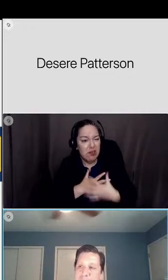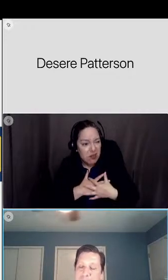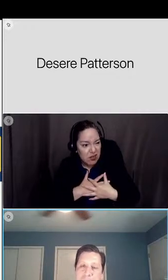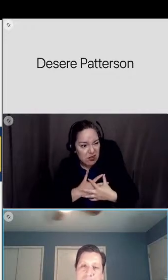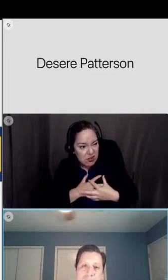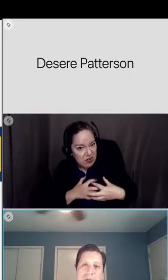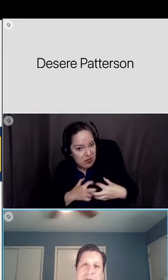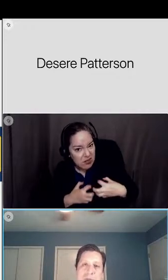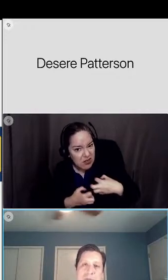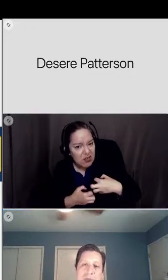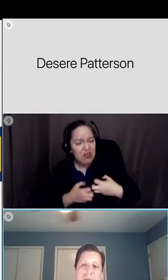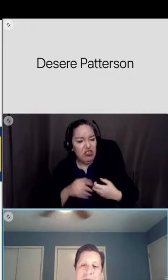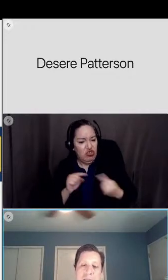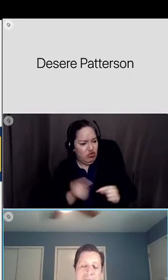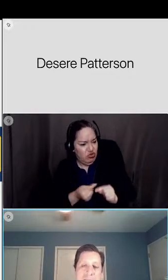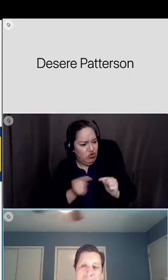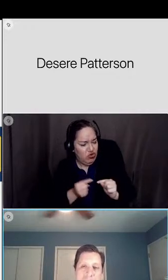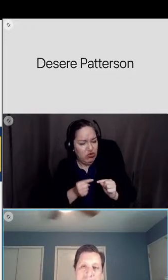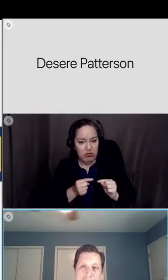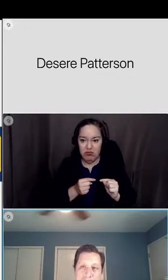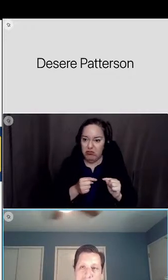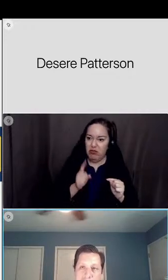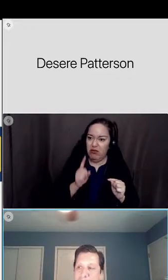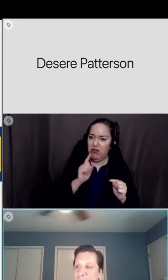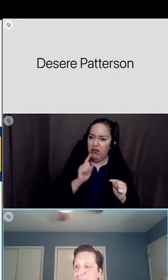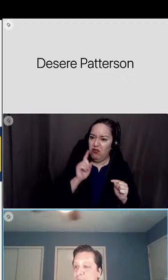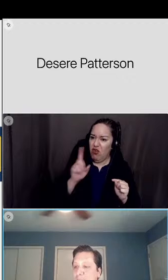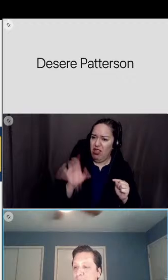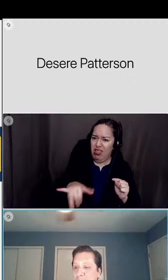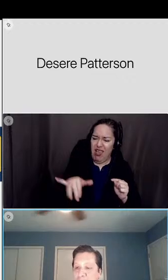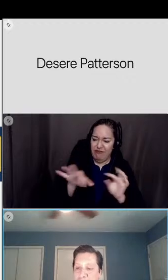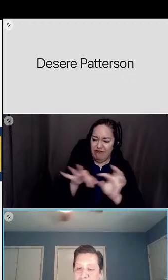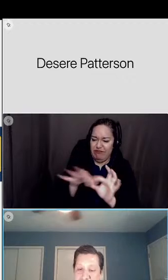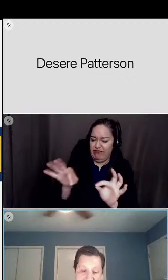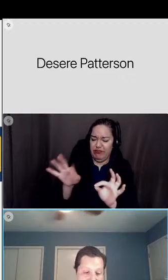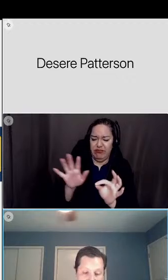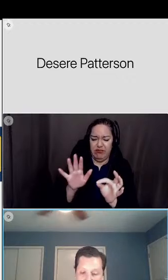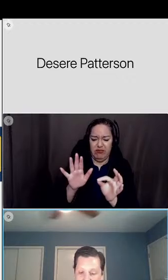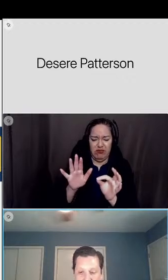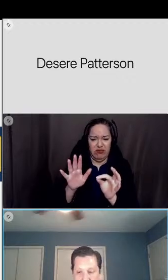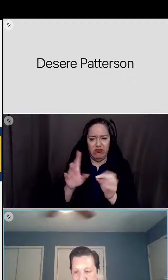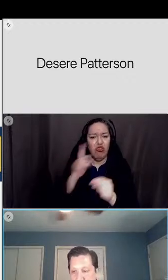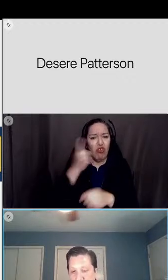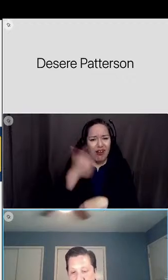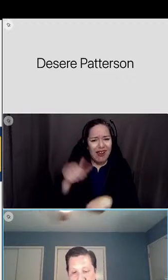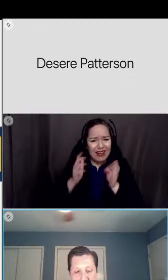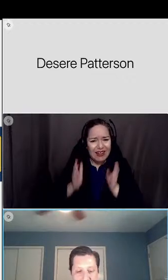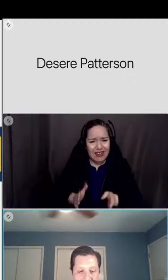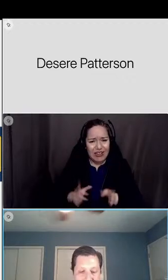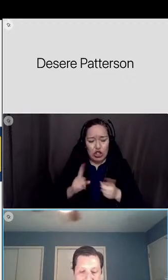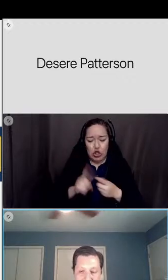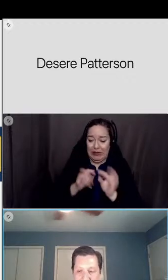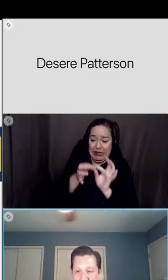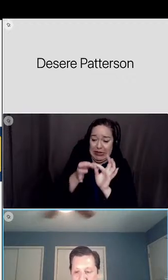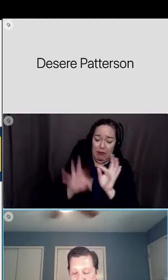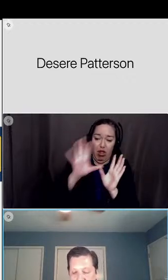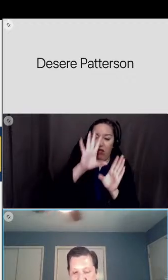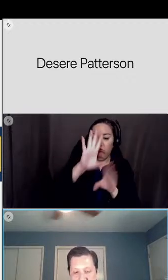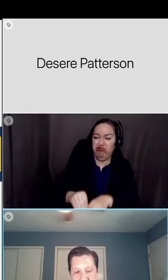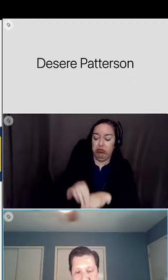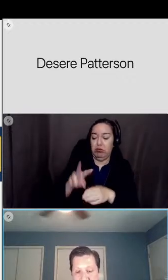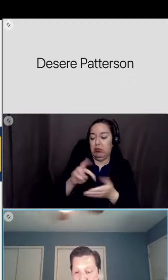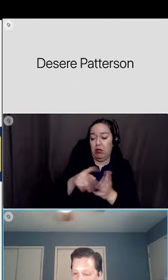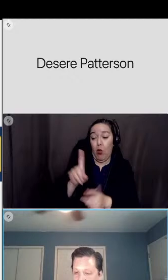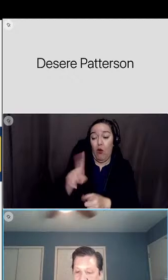to be reduced to something as simple as where you're from um your background your ethnicity your